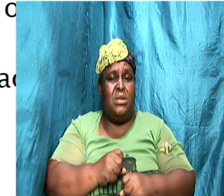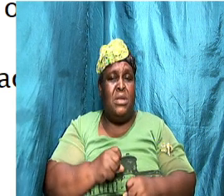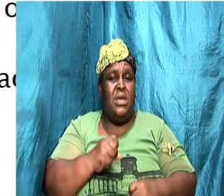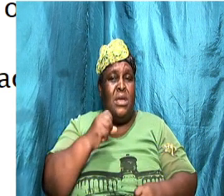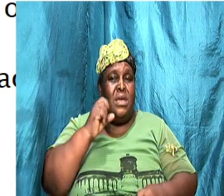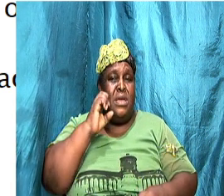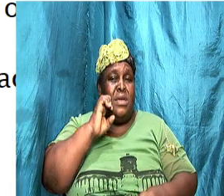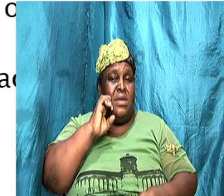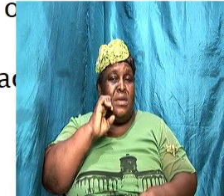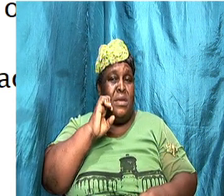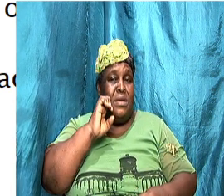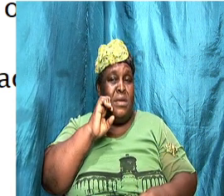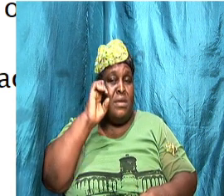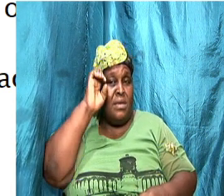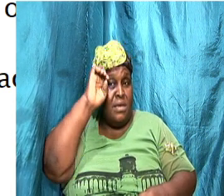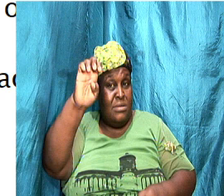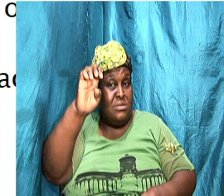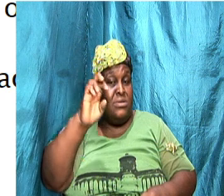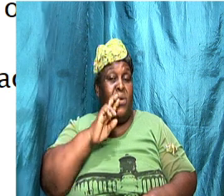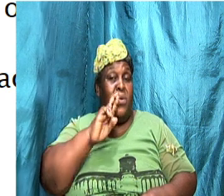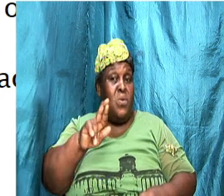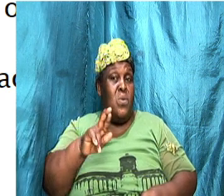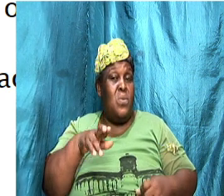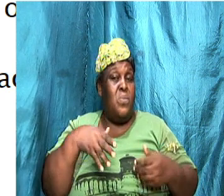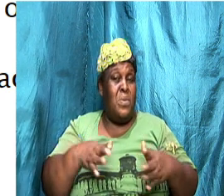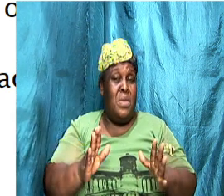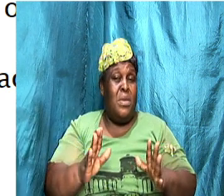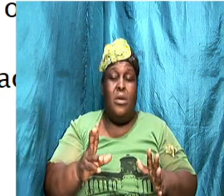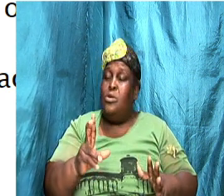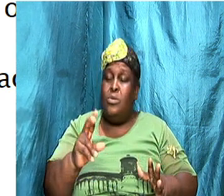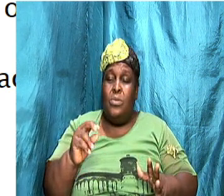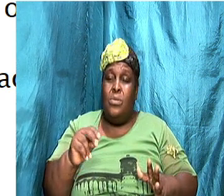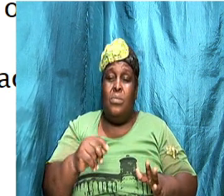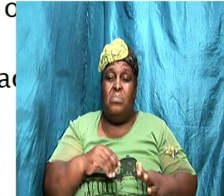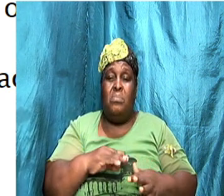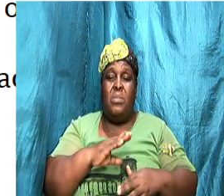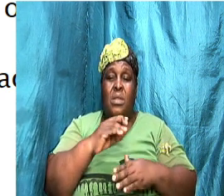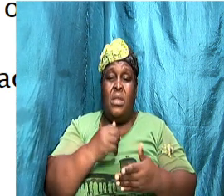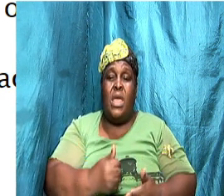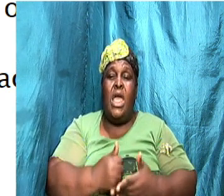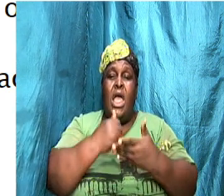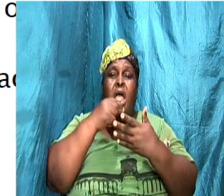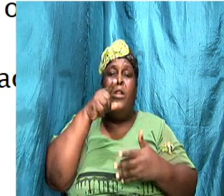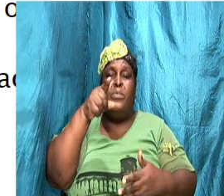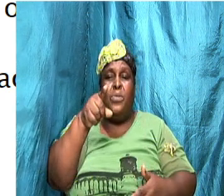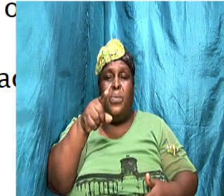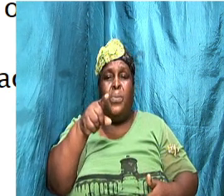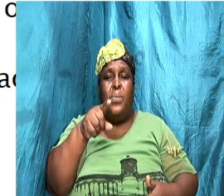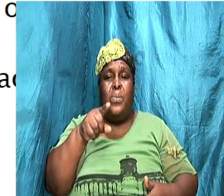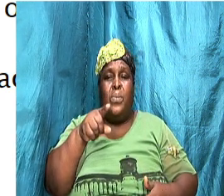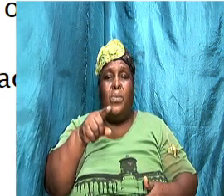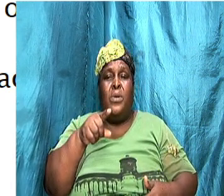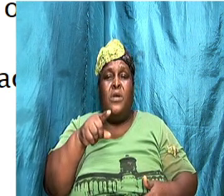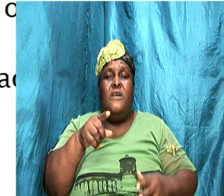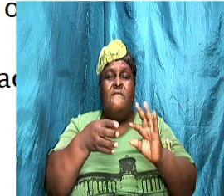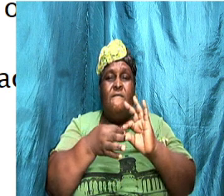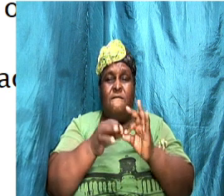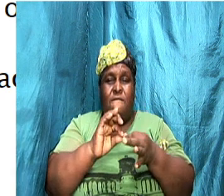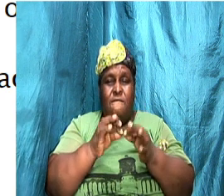making a pros and cons list can also help you reach a solution